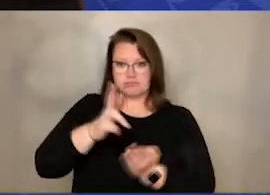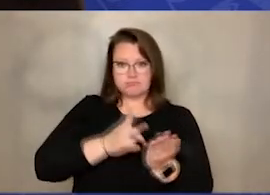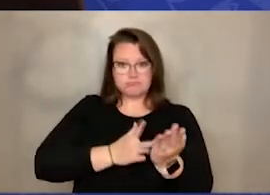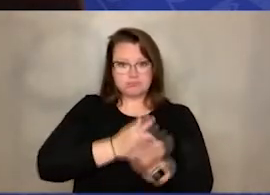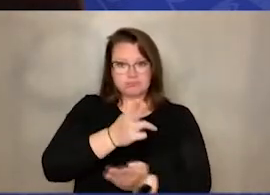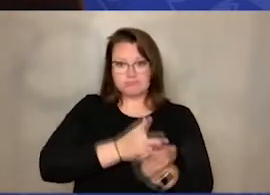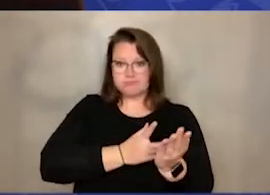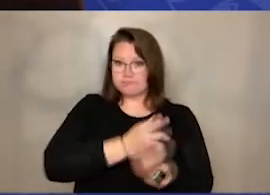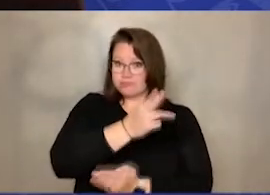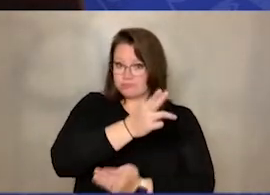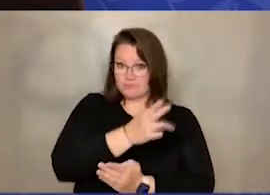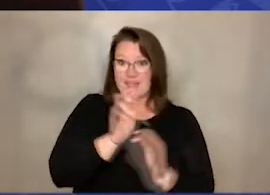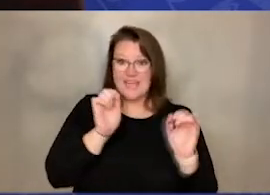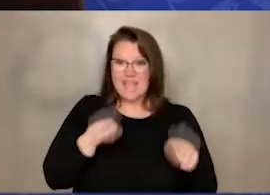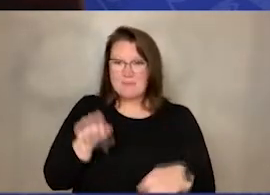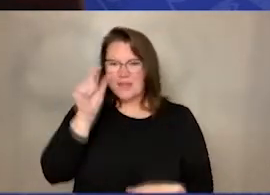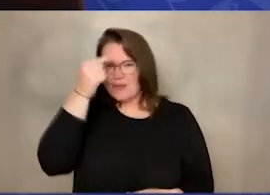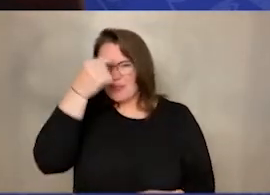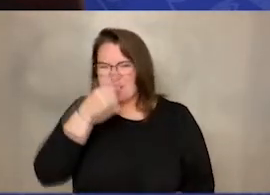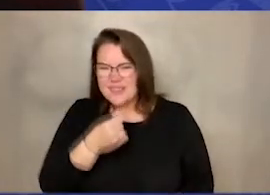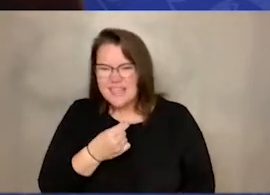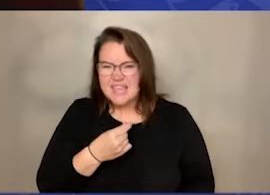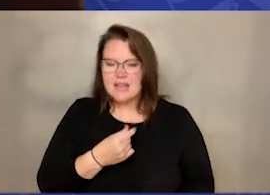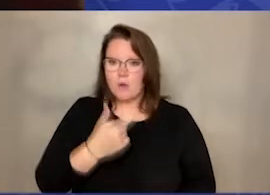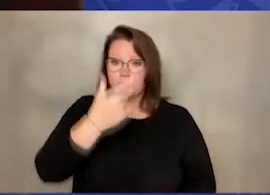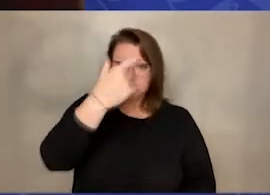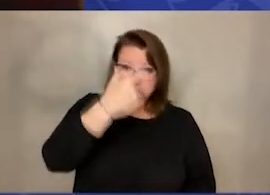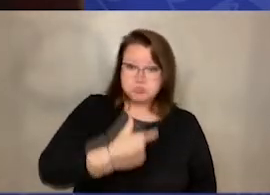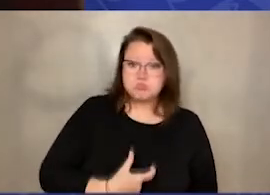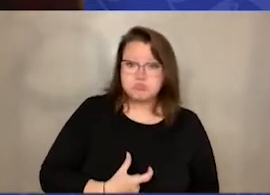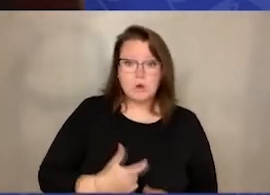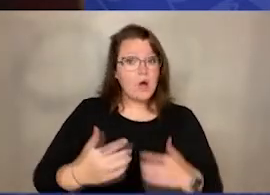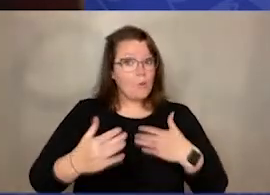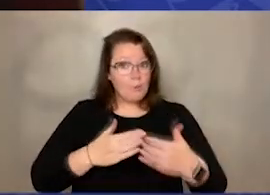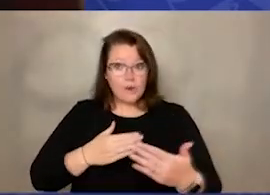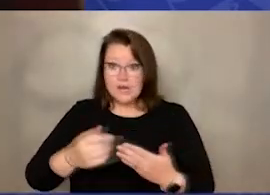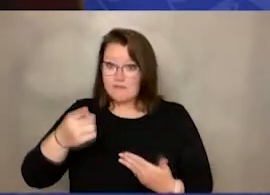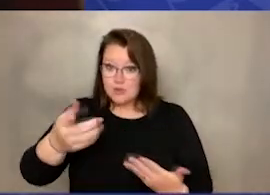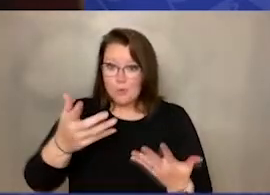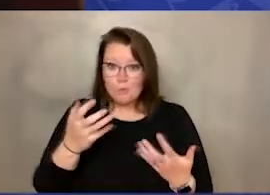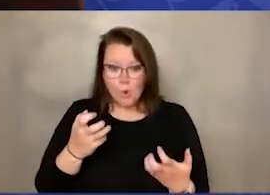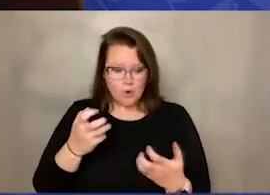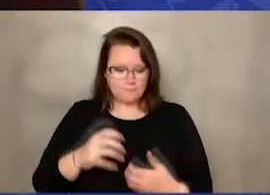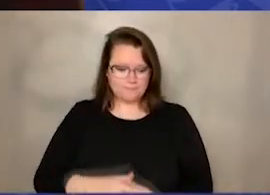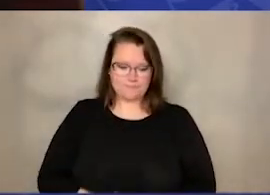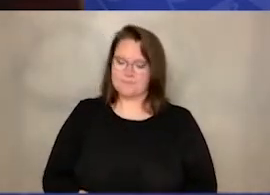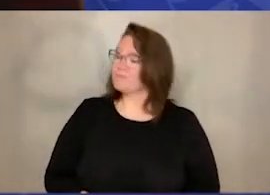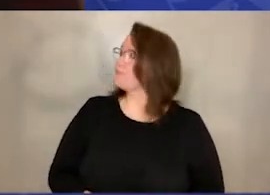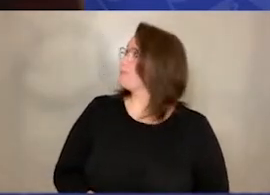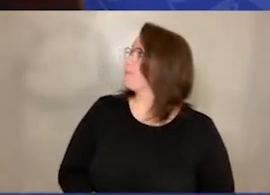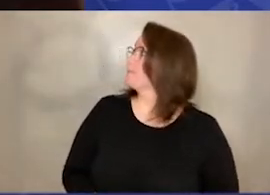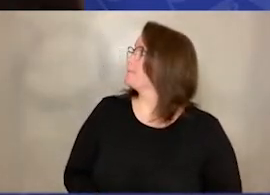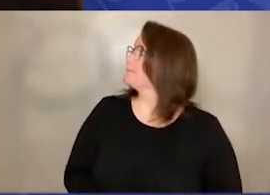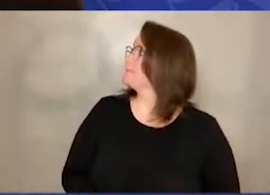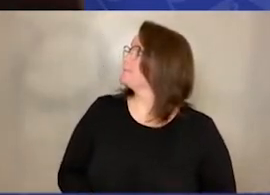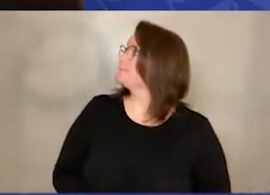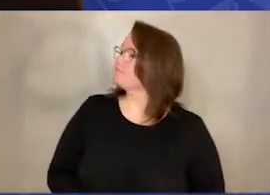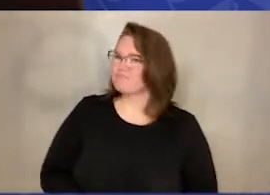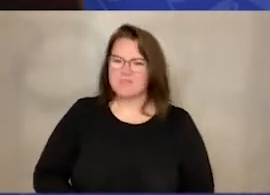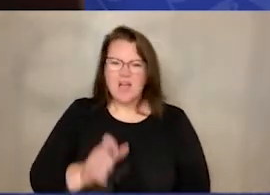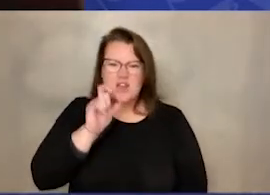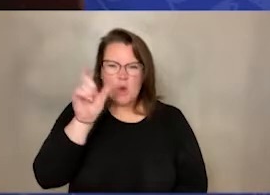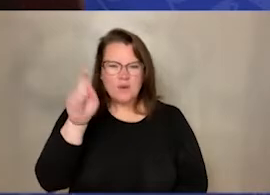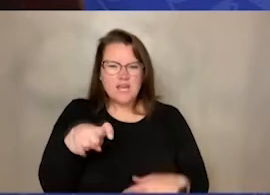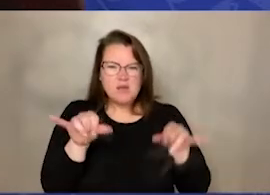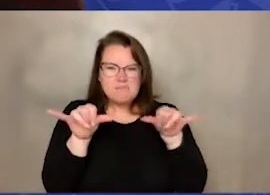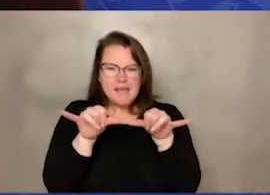They can be skinny, they can be wide, whatever you like the best. And there's no need to measure it out.